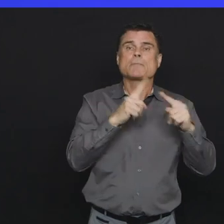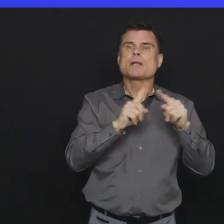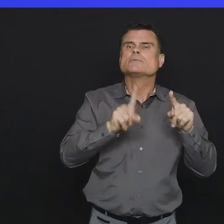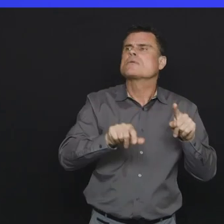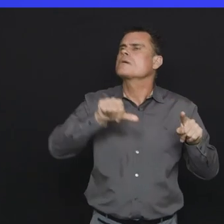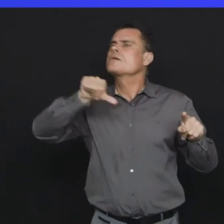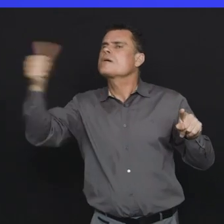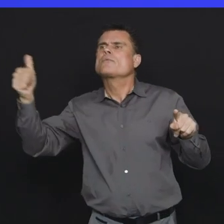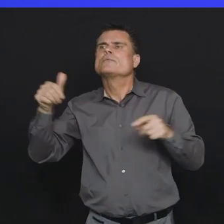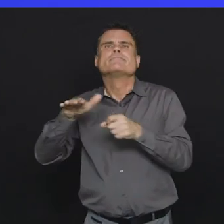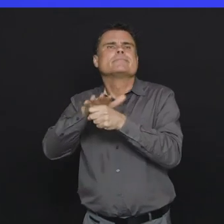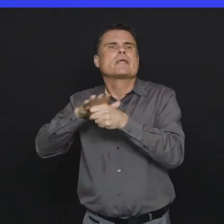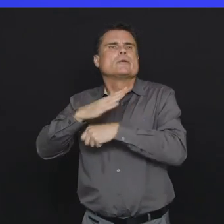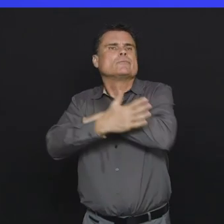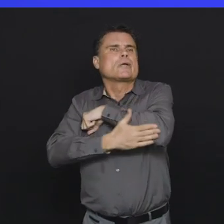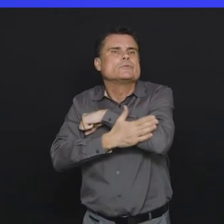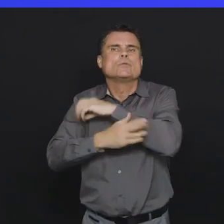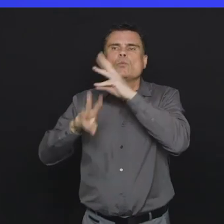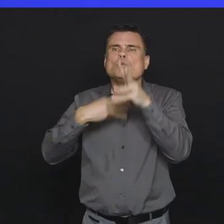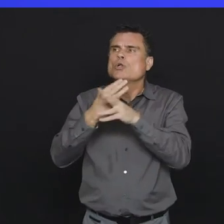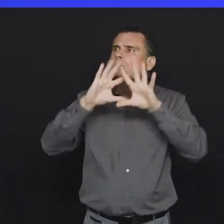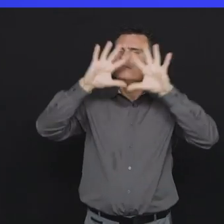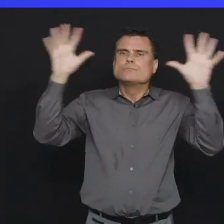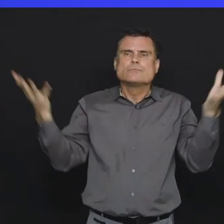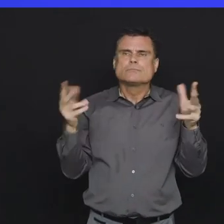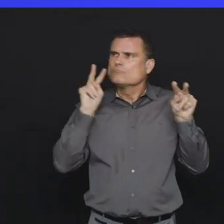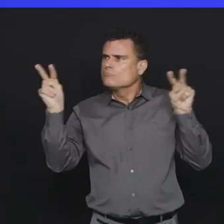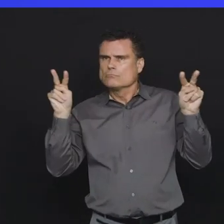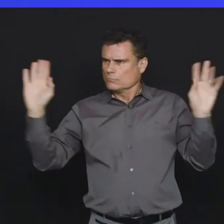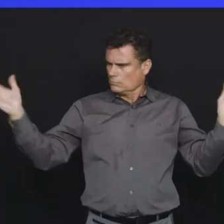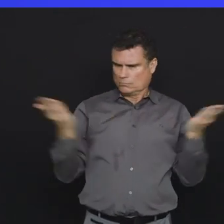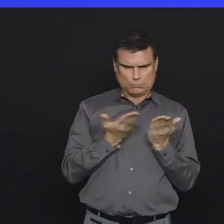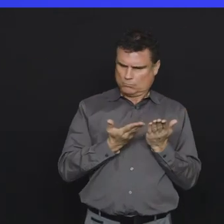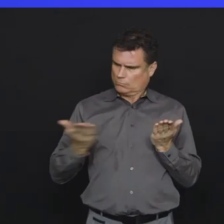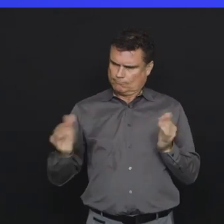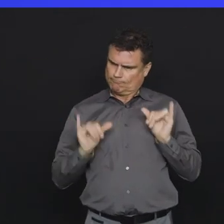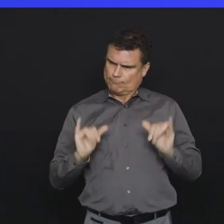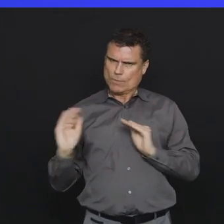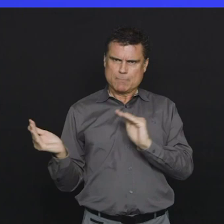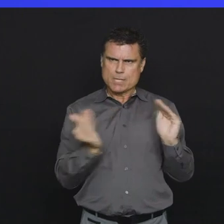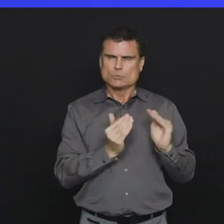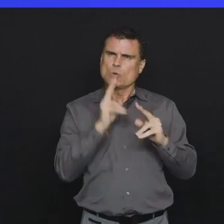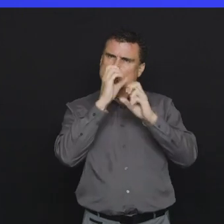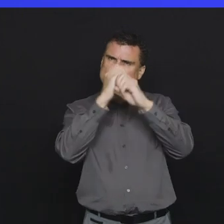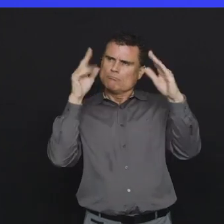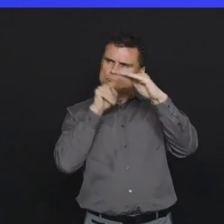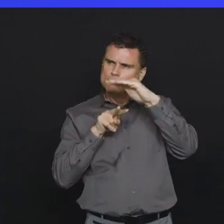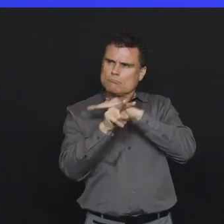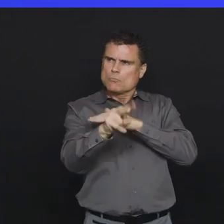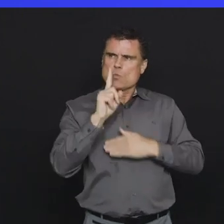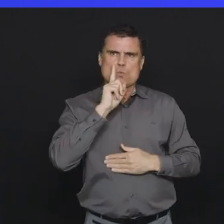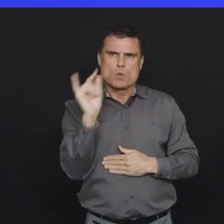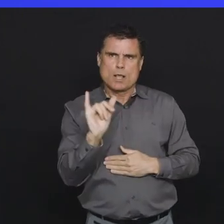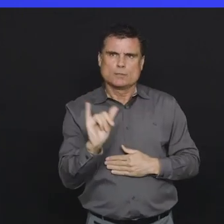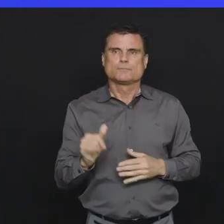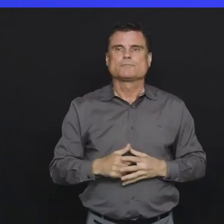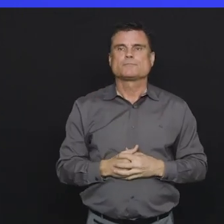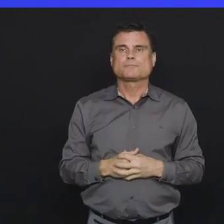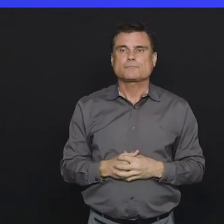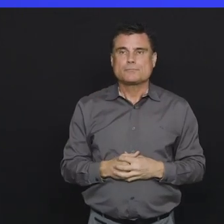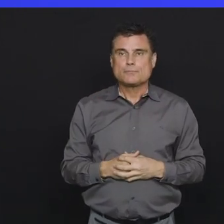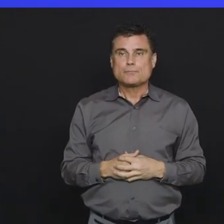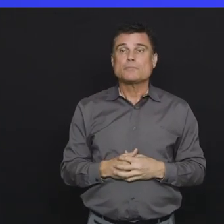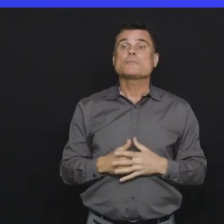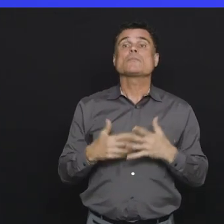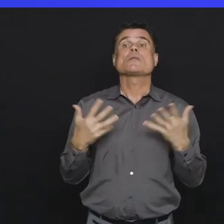progress of this pandemic in BC but also how it's informed our planning and that's really important. And I will start with saying